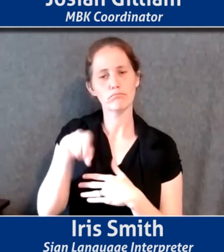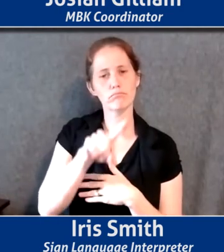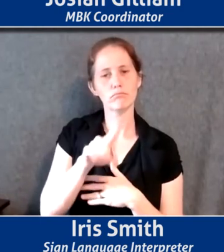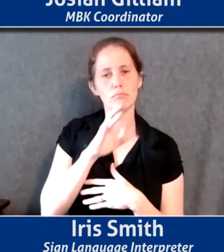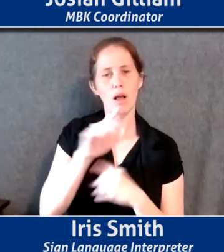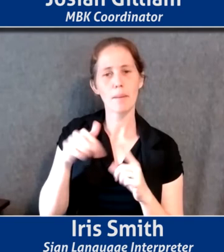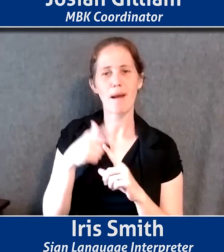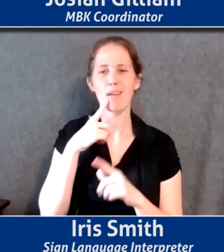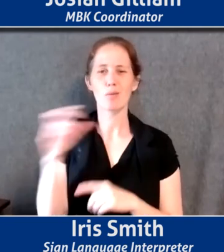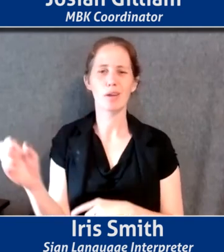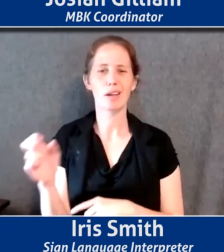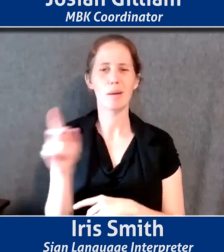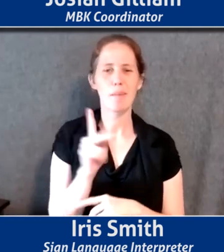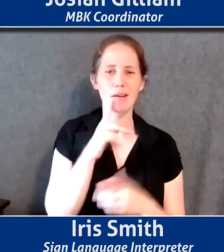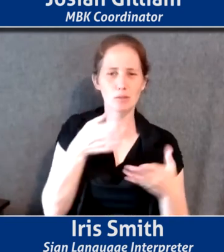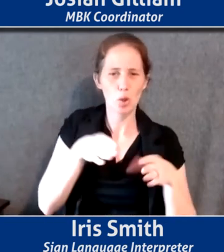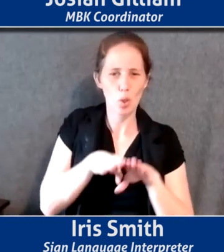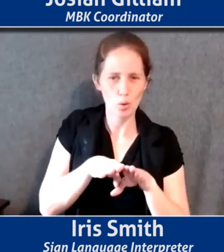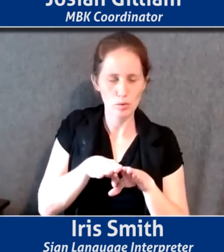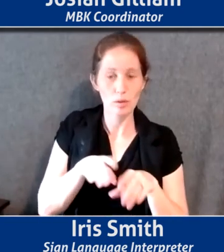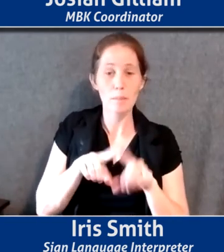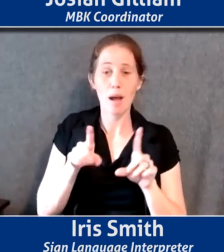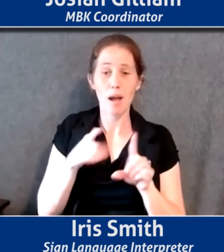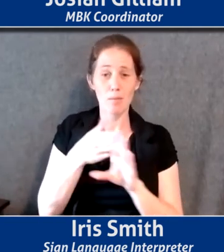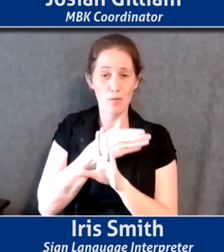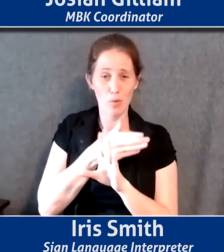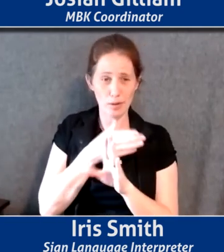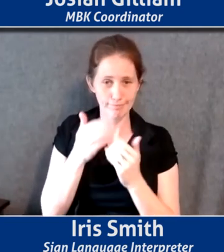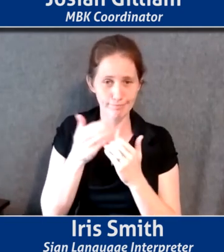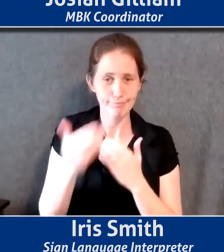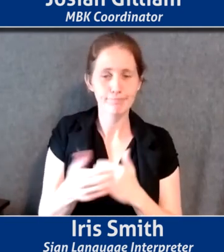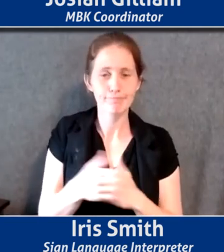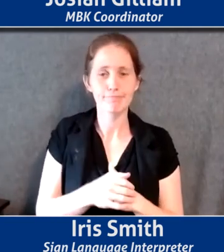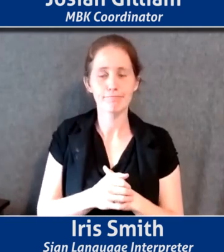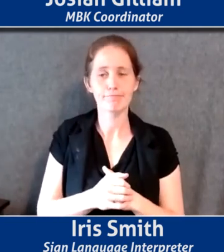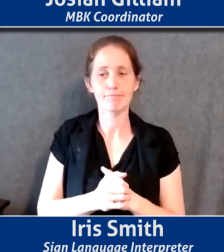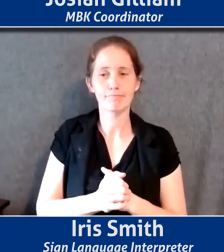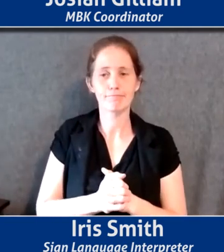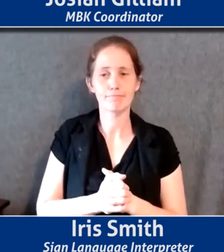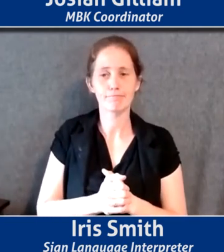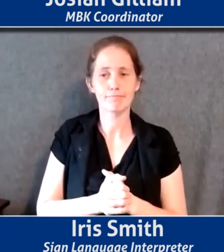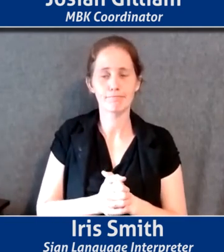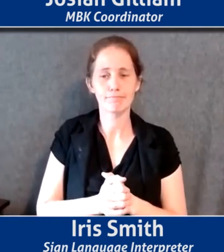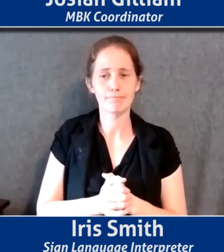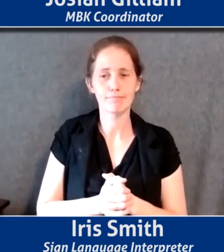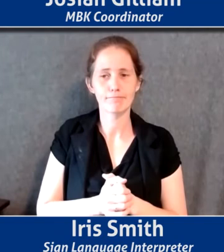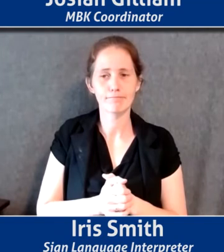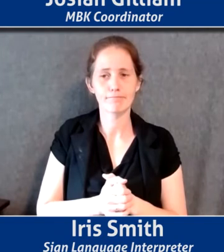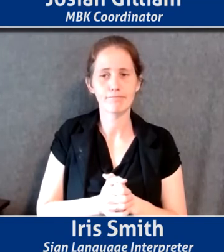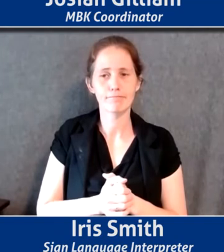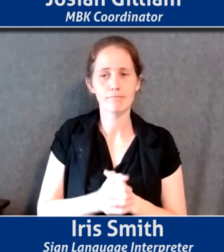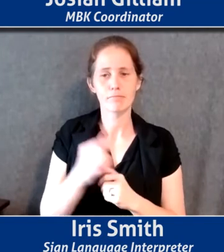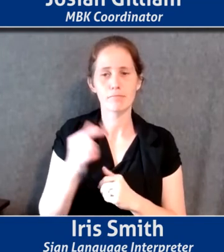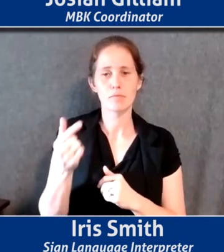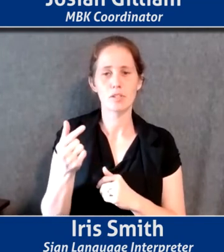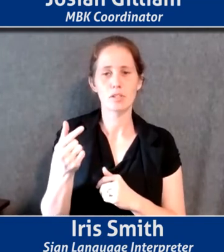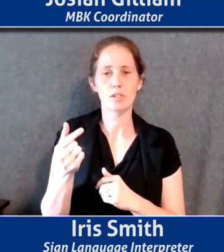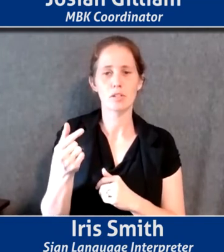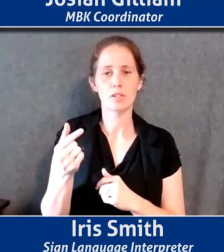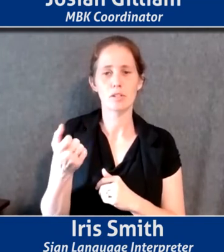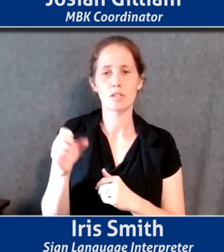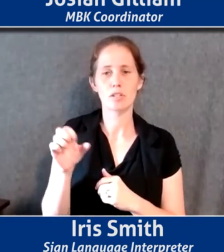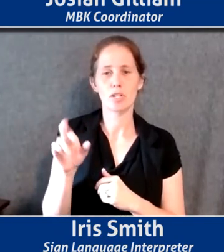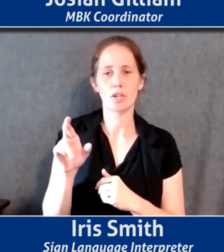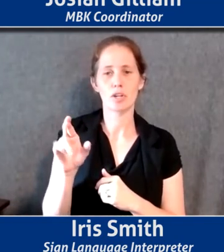we can bring this conversation to a close, uh, but before I do that, I'd like to, uh, it's just with the gender equity, uh, report